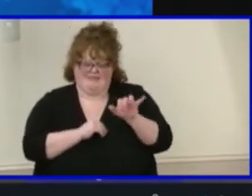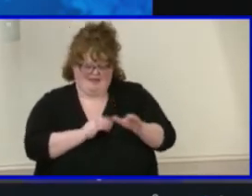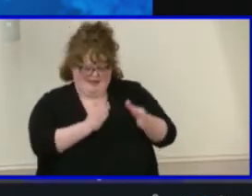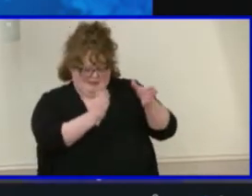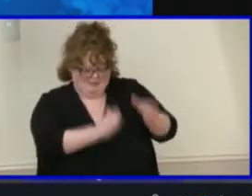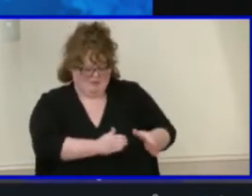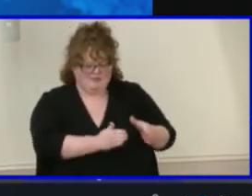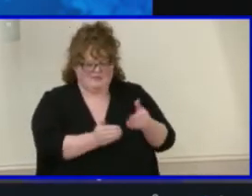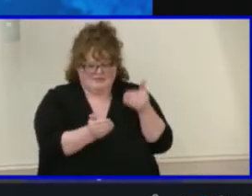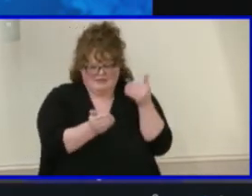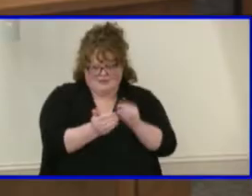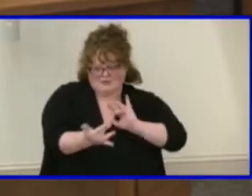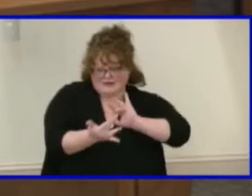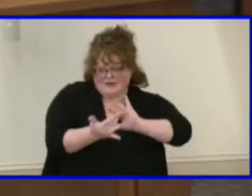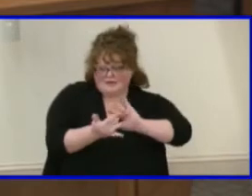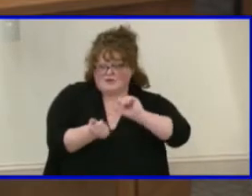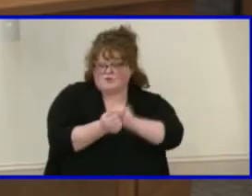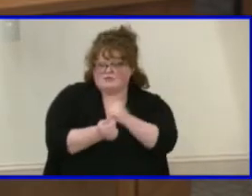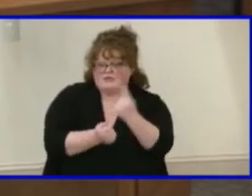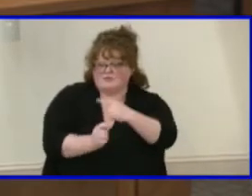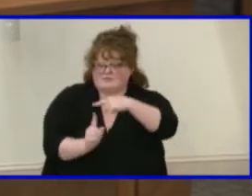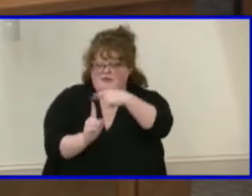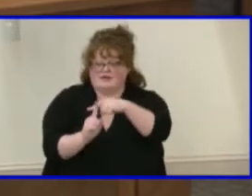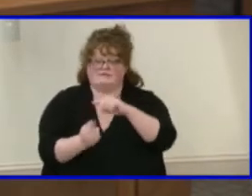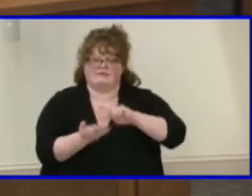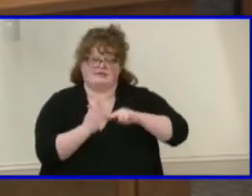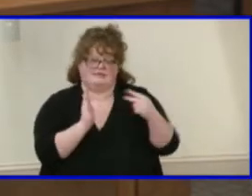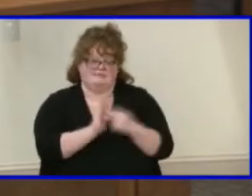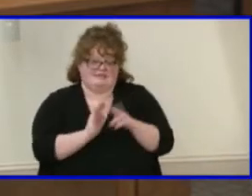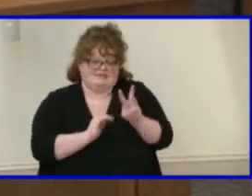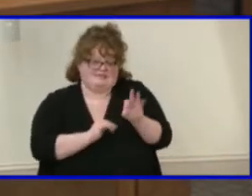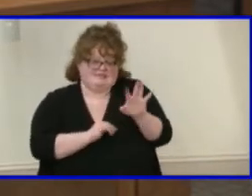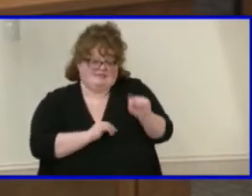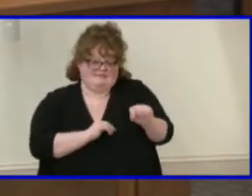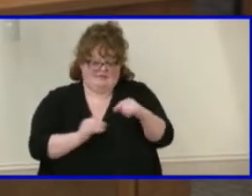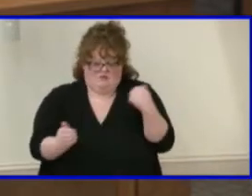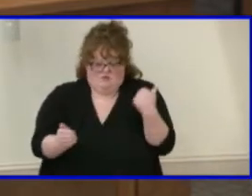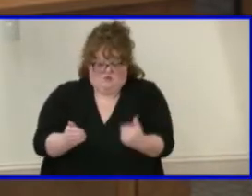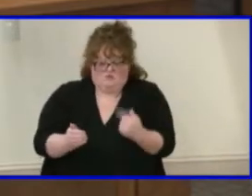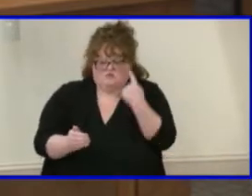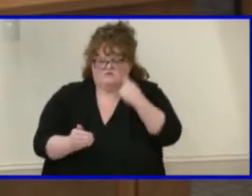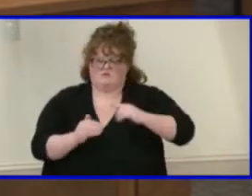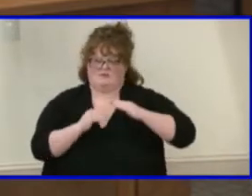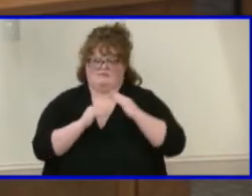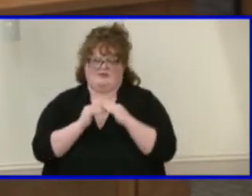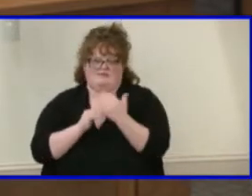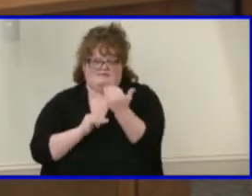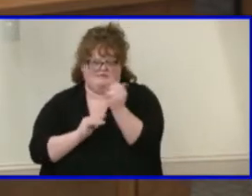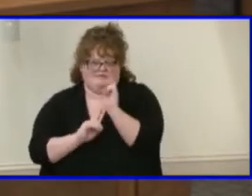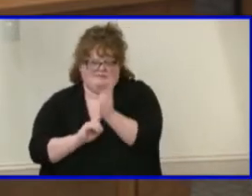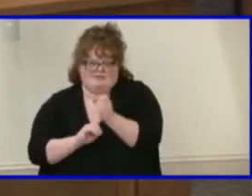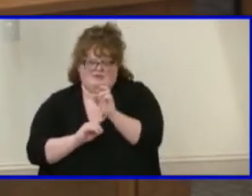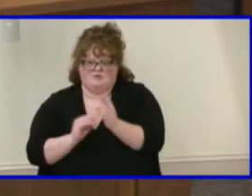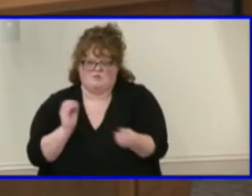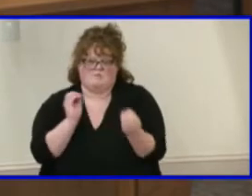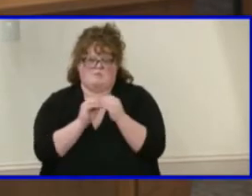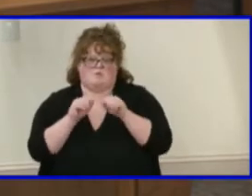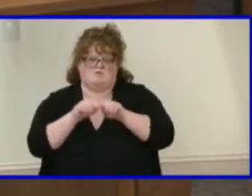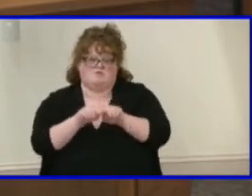in close contact, which is six feet or closer for that 15 minutes or more over a 24-hour period.